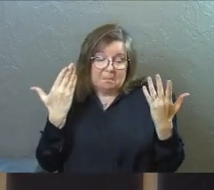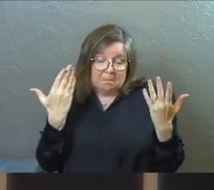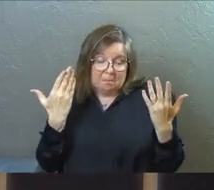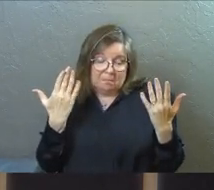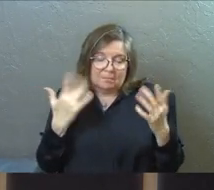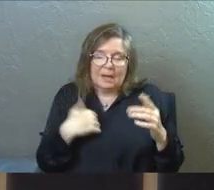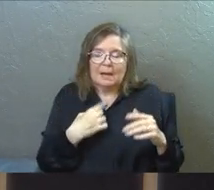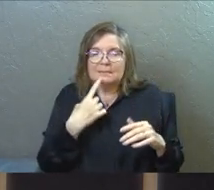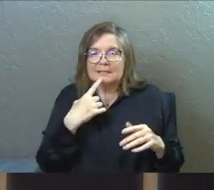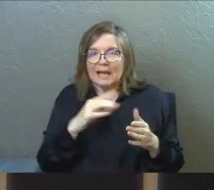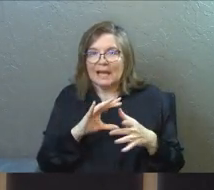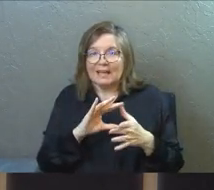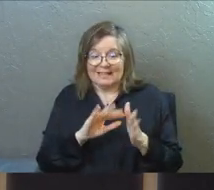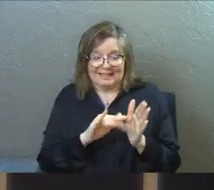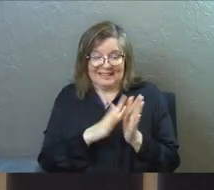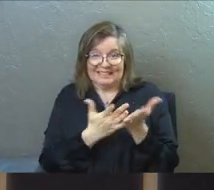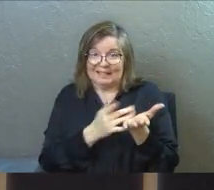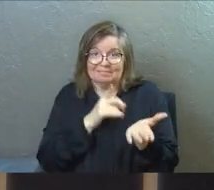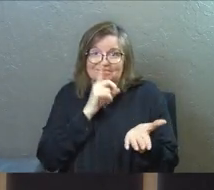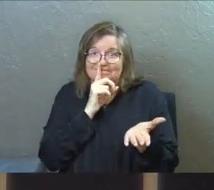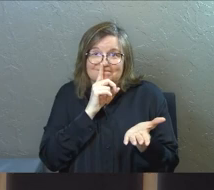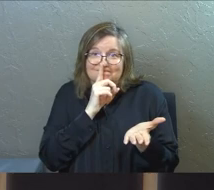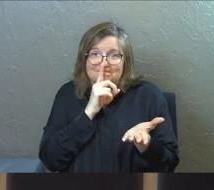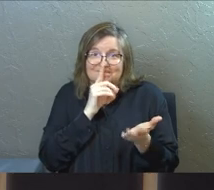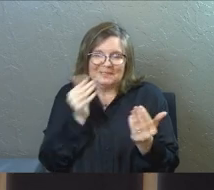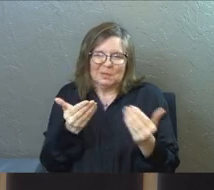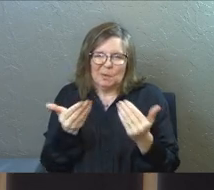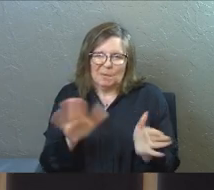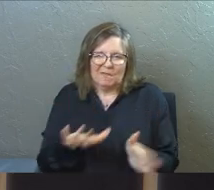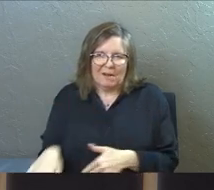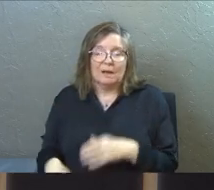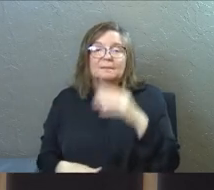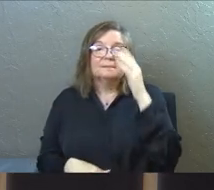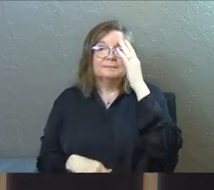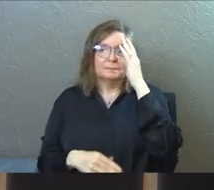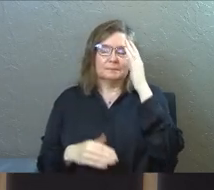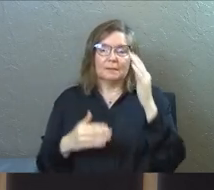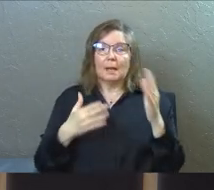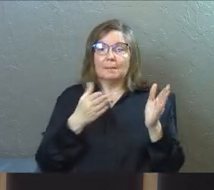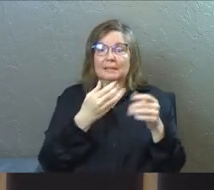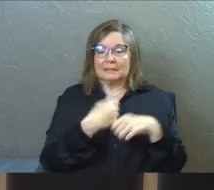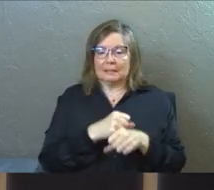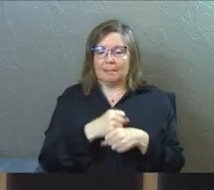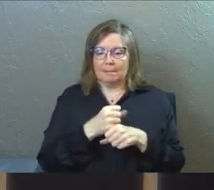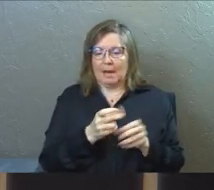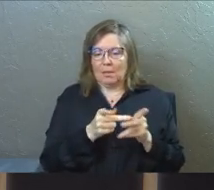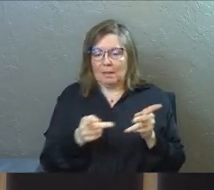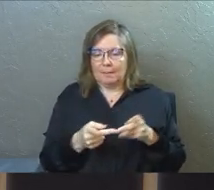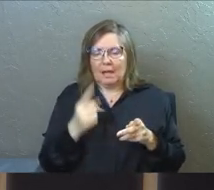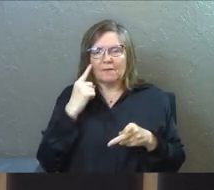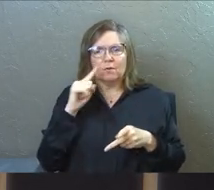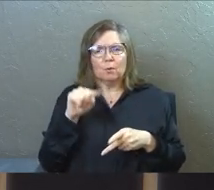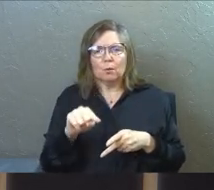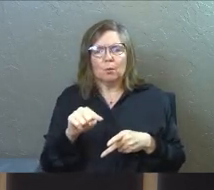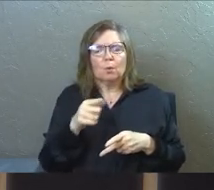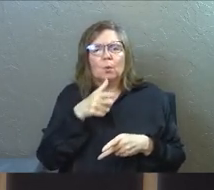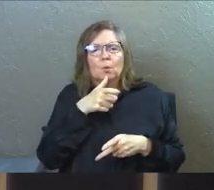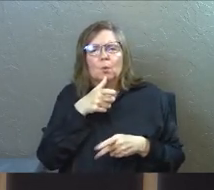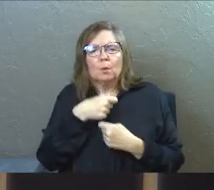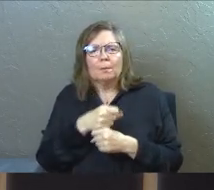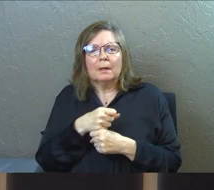don't. I'm just saying the text doesn't say it. So we'll move on from that. But he's going to prepare a place for you. Who prepares a place for somebody?